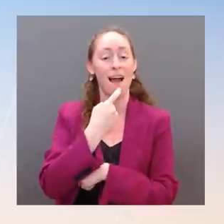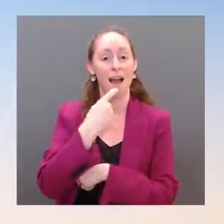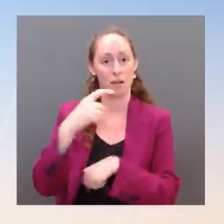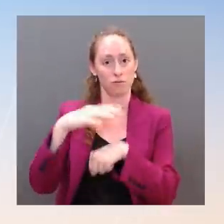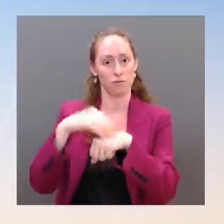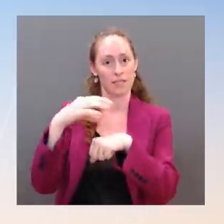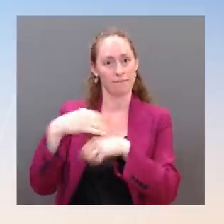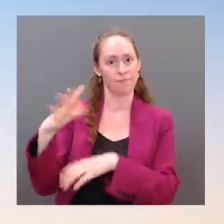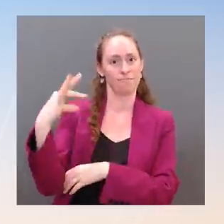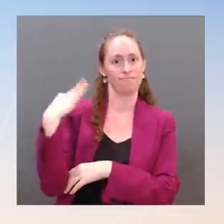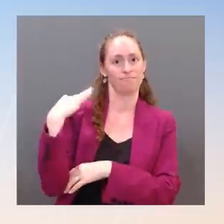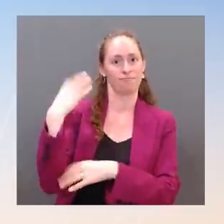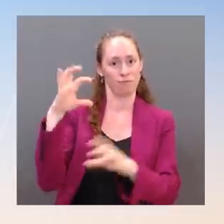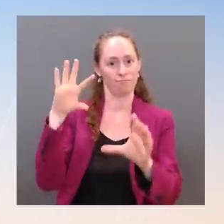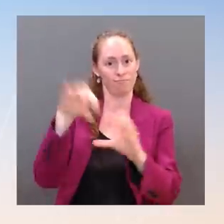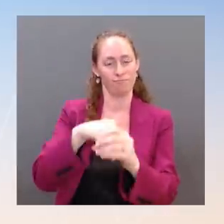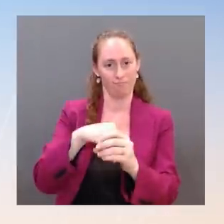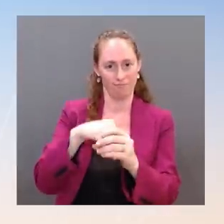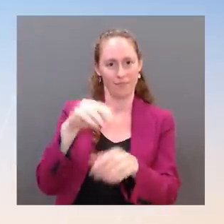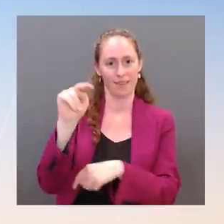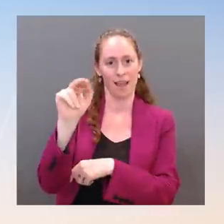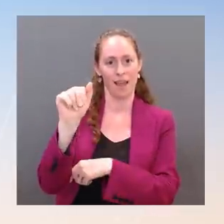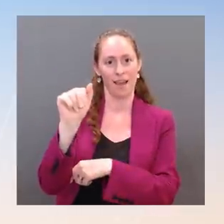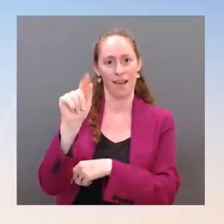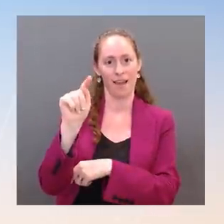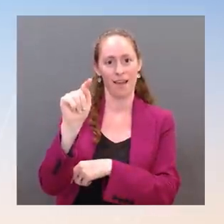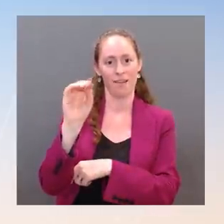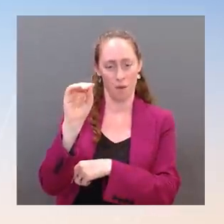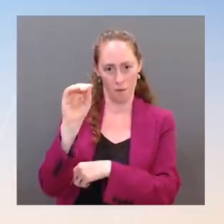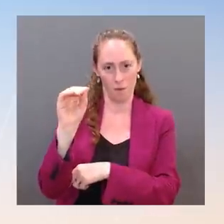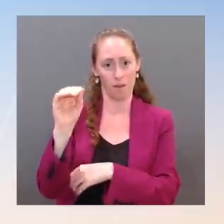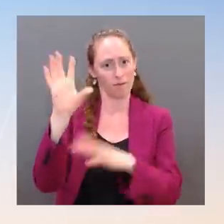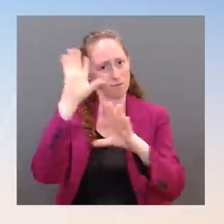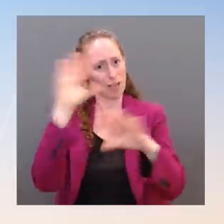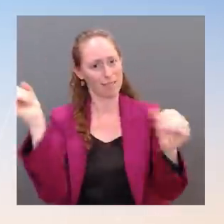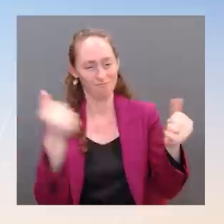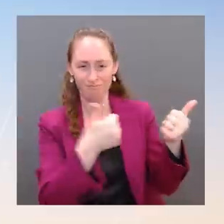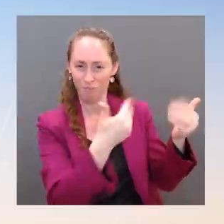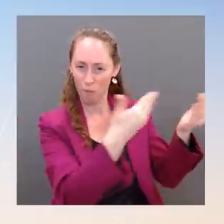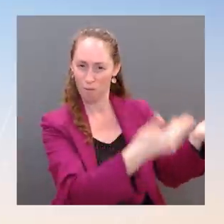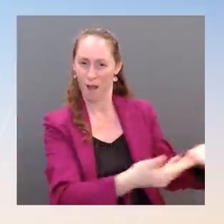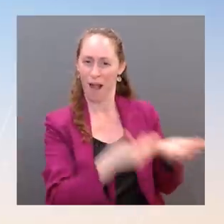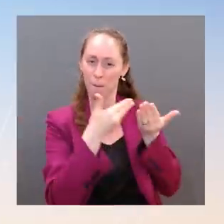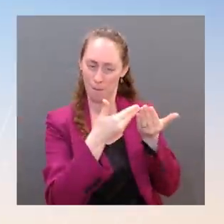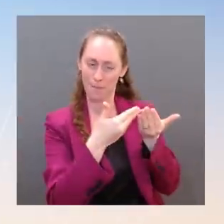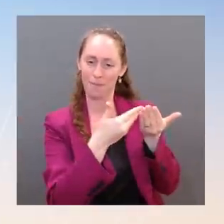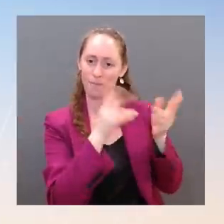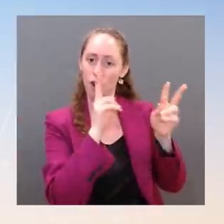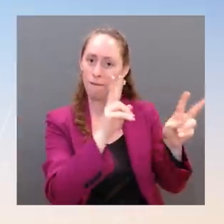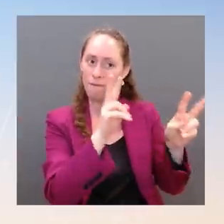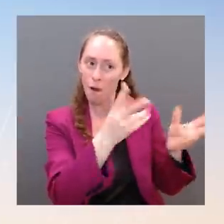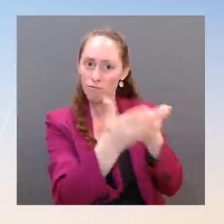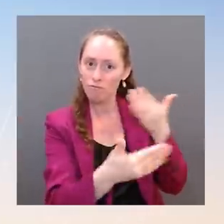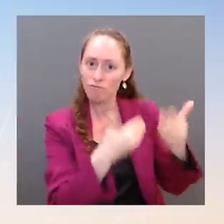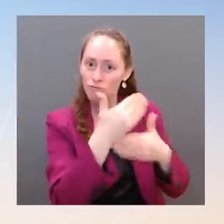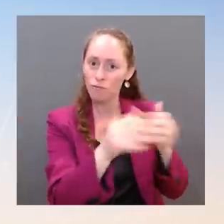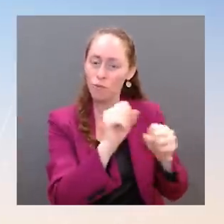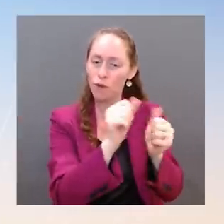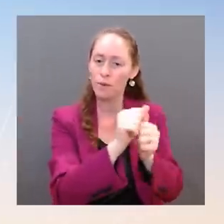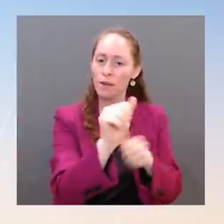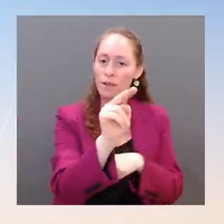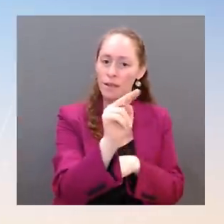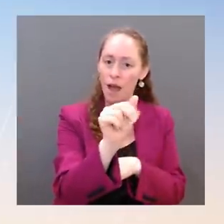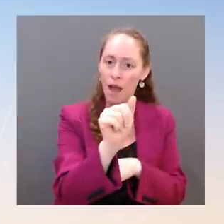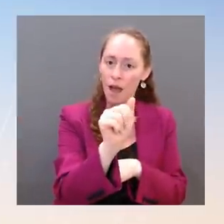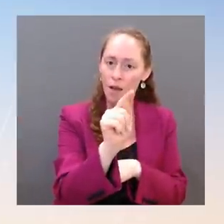applications, and he looks forward to working with NATO allies and with Congress on a swift accession process. Oh,